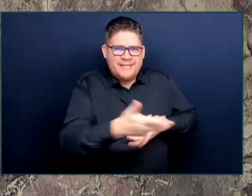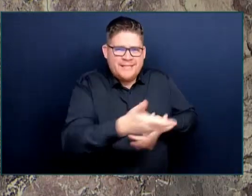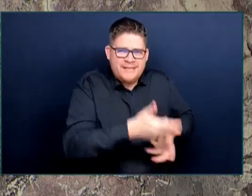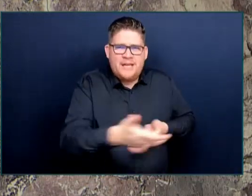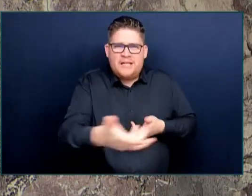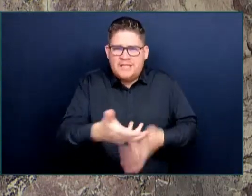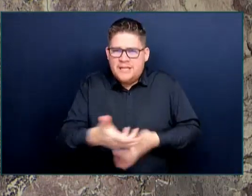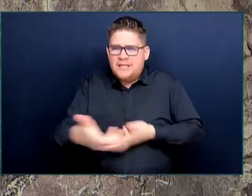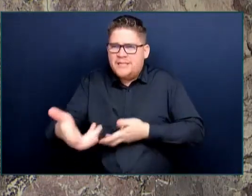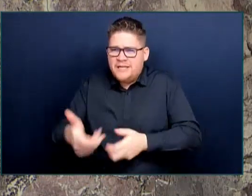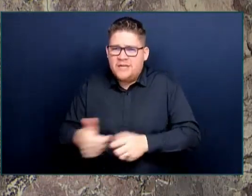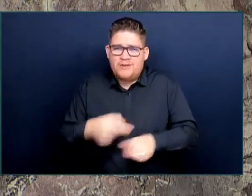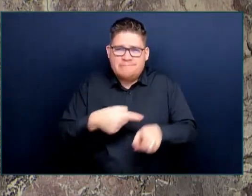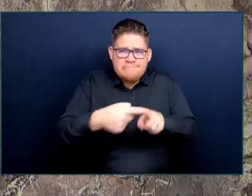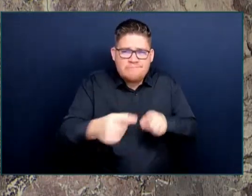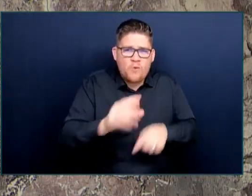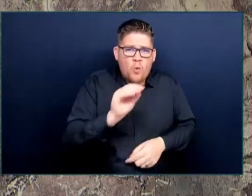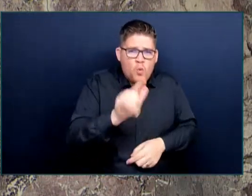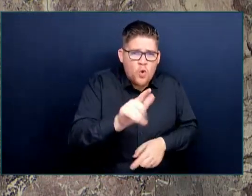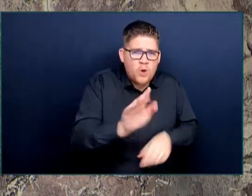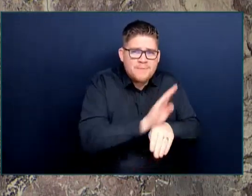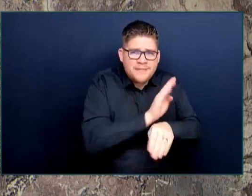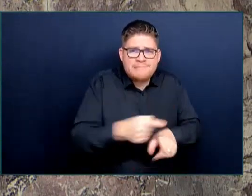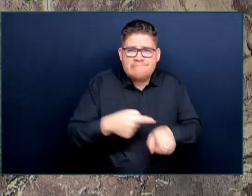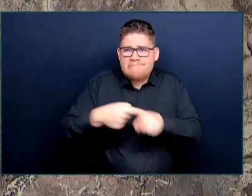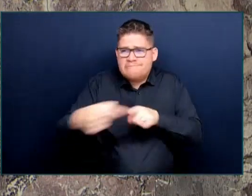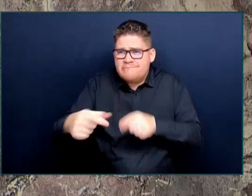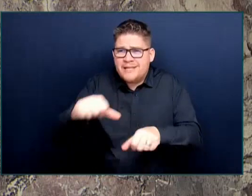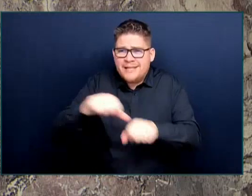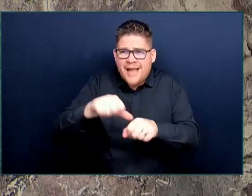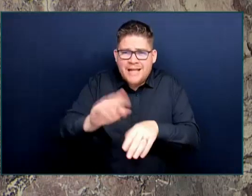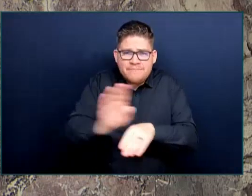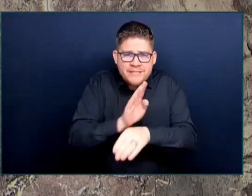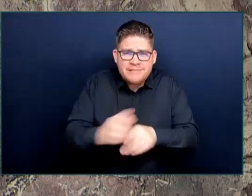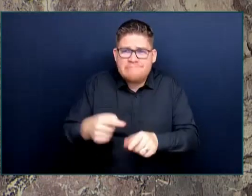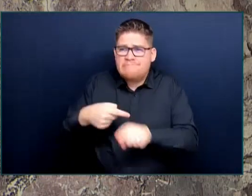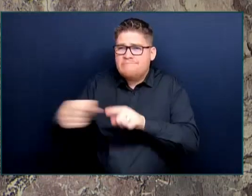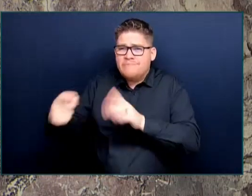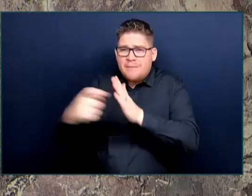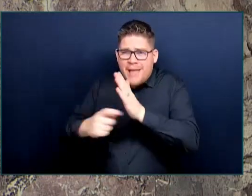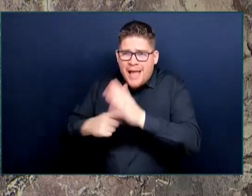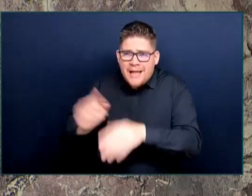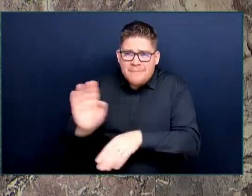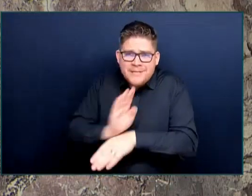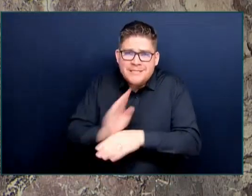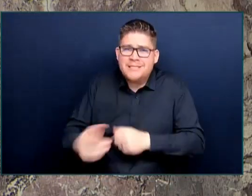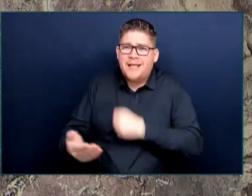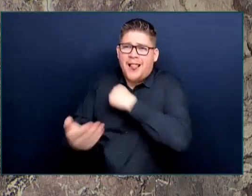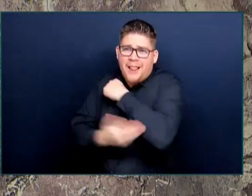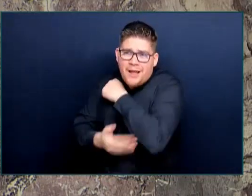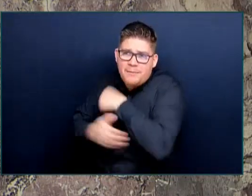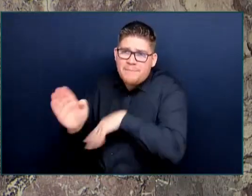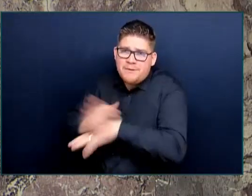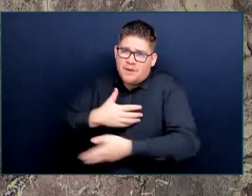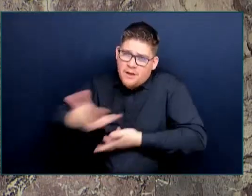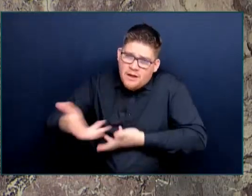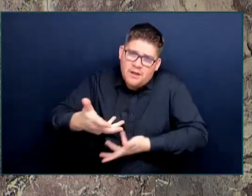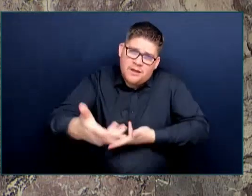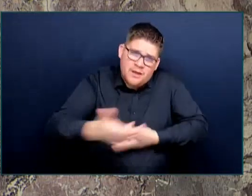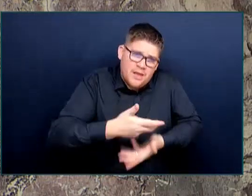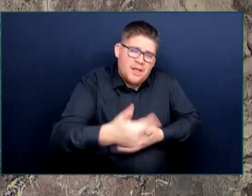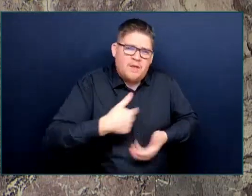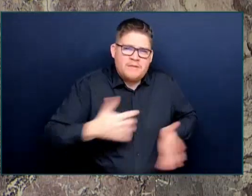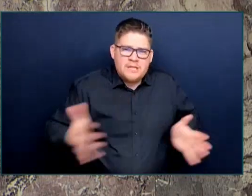sector, and working with them to drive down their emissions. This is not something that can be